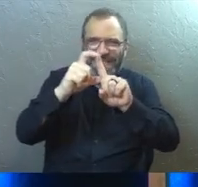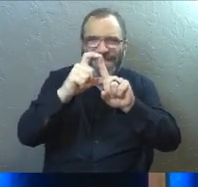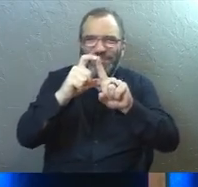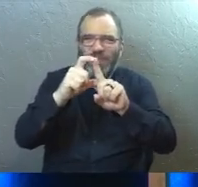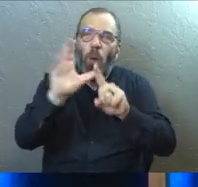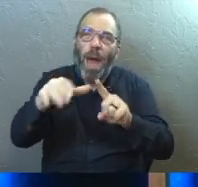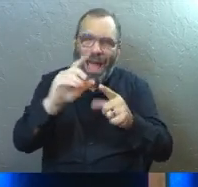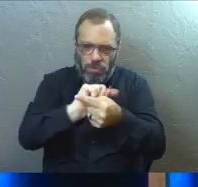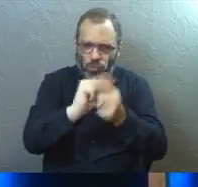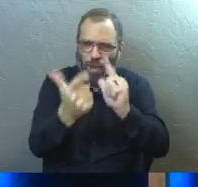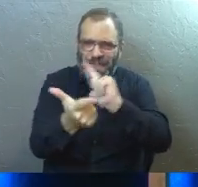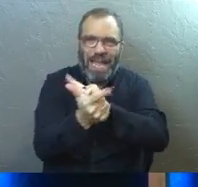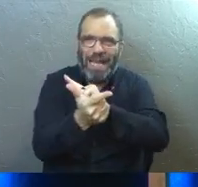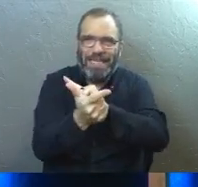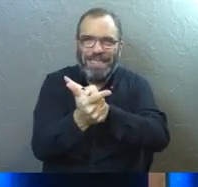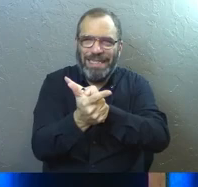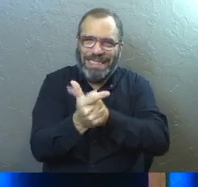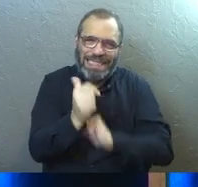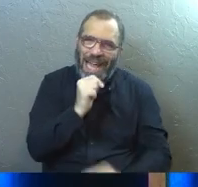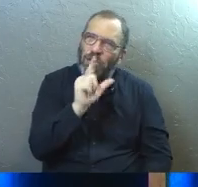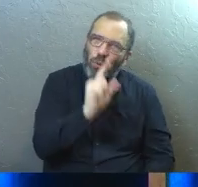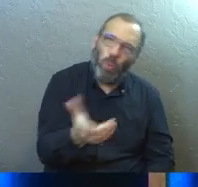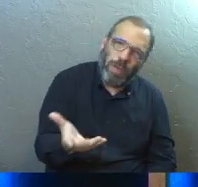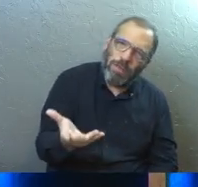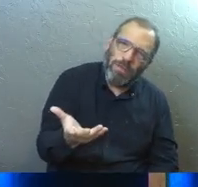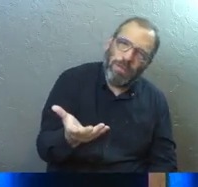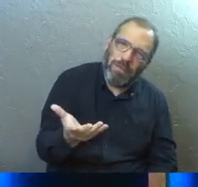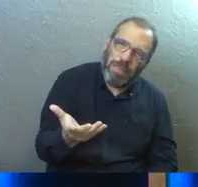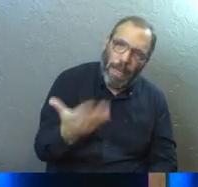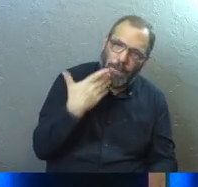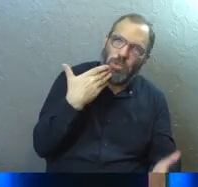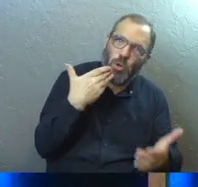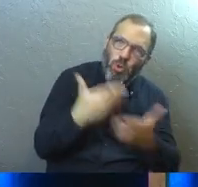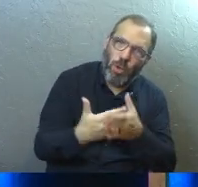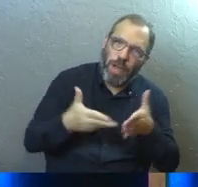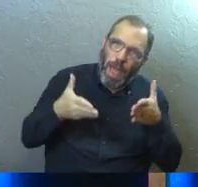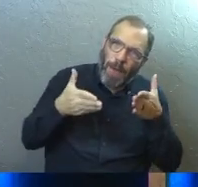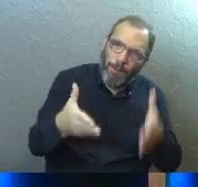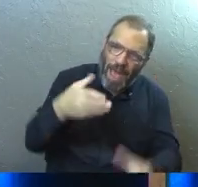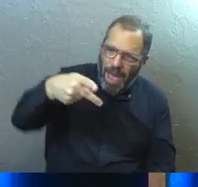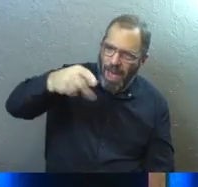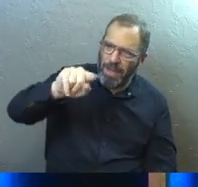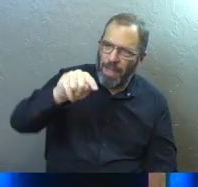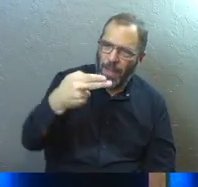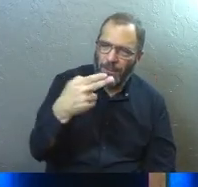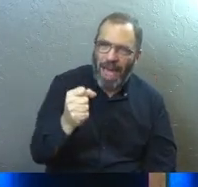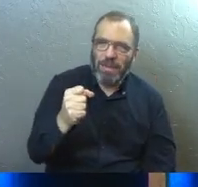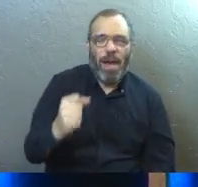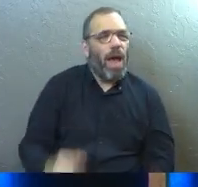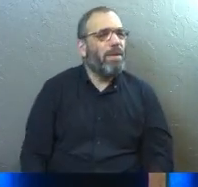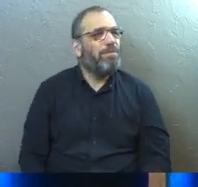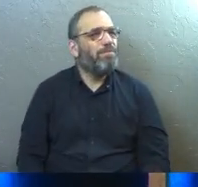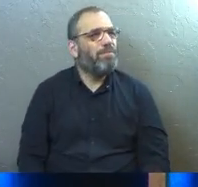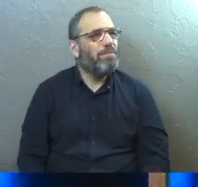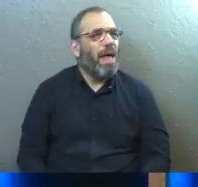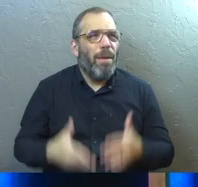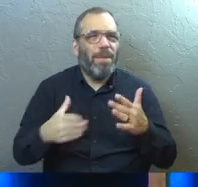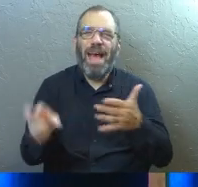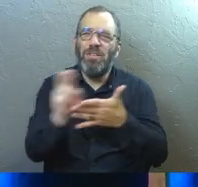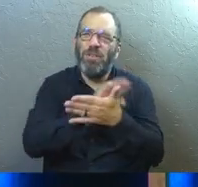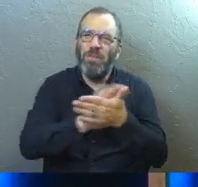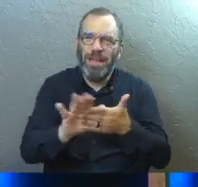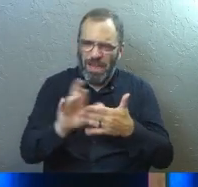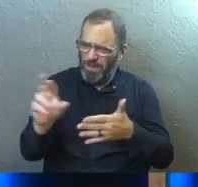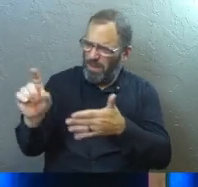because the translators just weren't sure. It's good paths. It's not, paths of righteousness is okay,